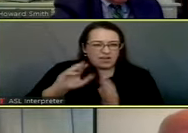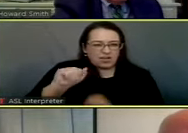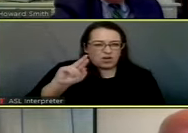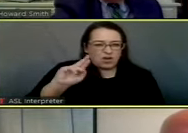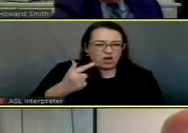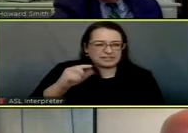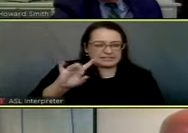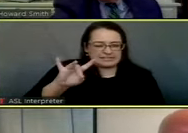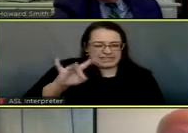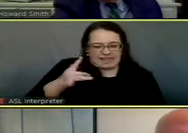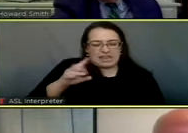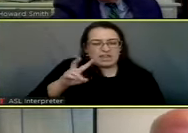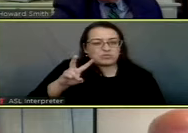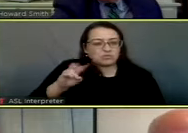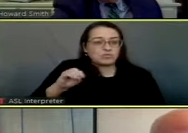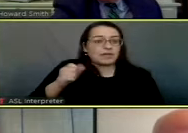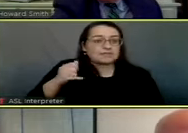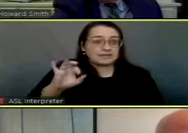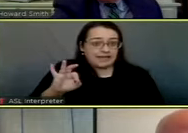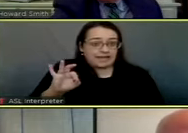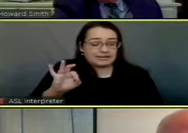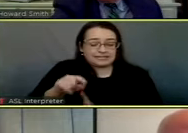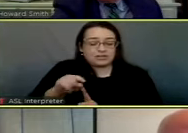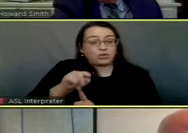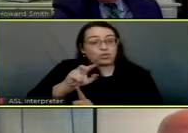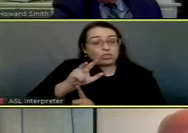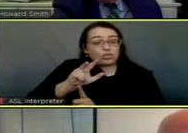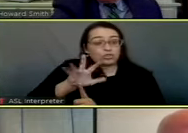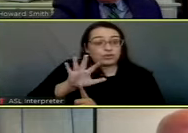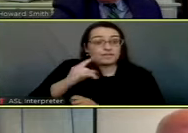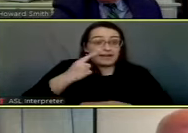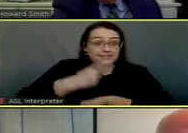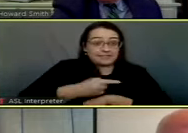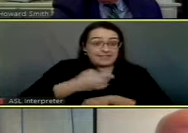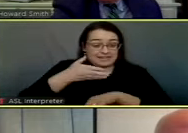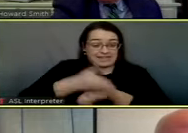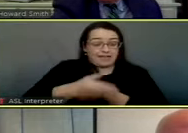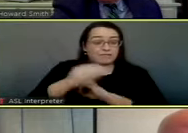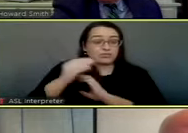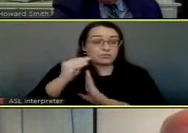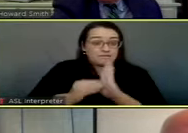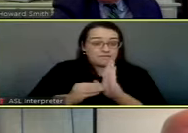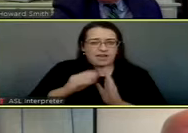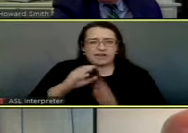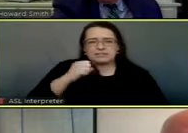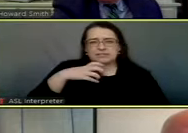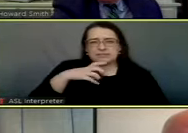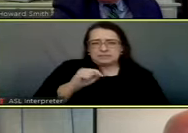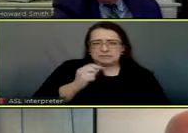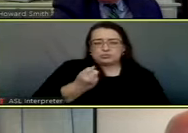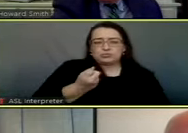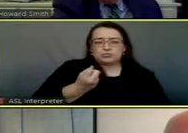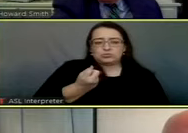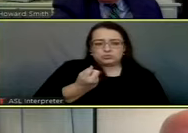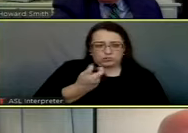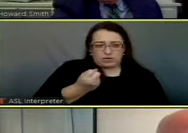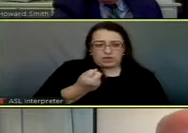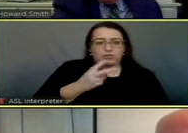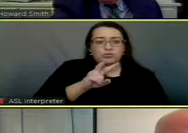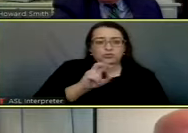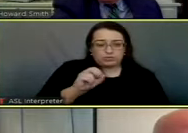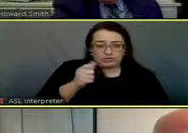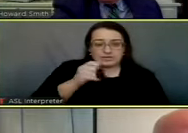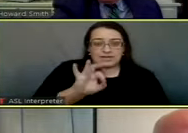2019, and then 35 days after that, after the filing date, which was September the 12th of 2019,